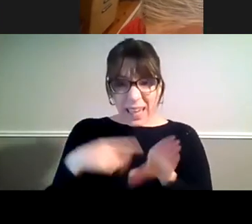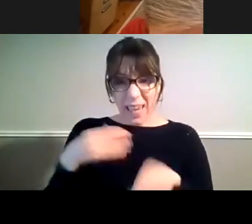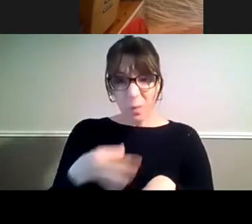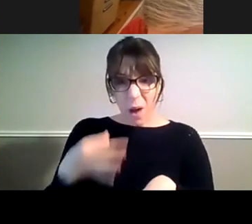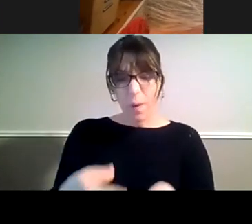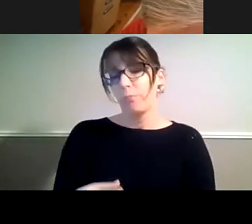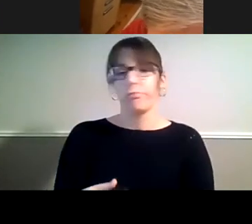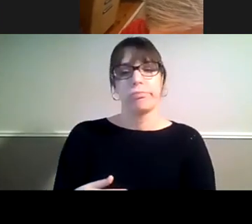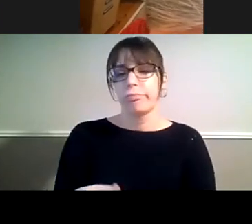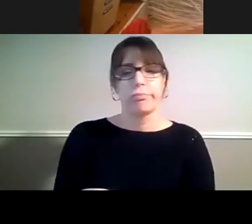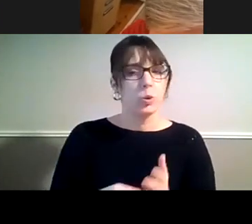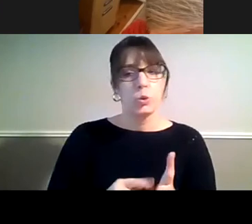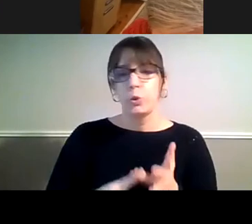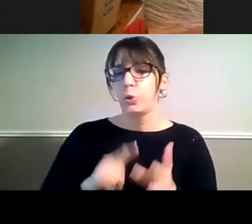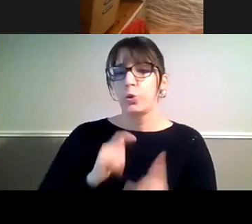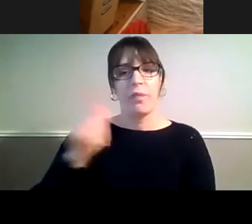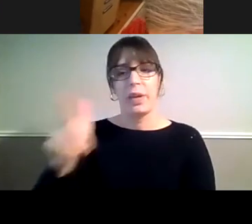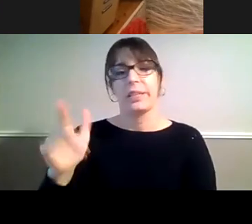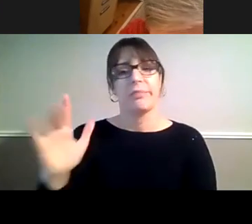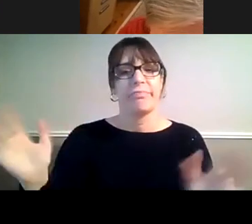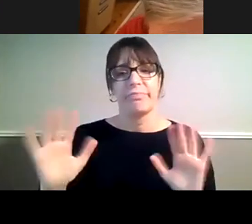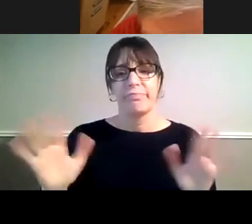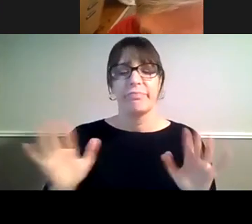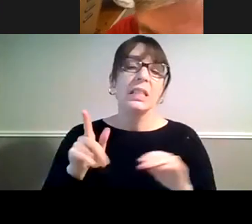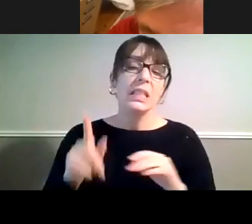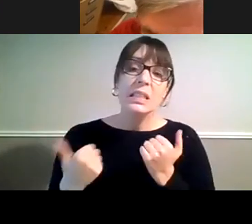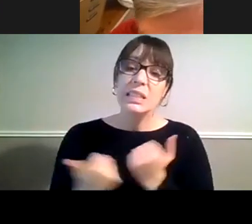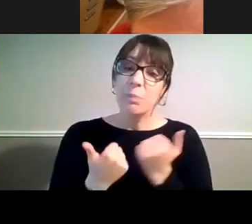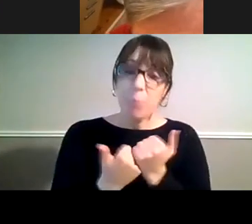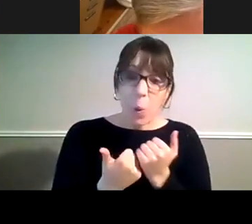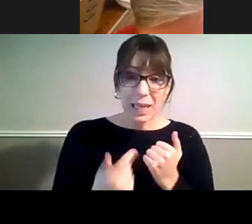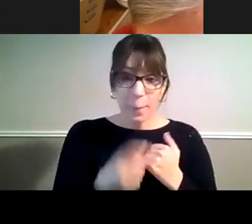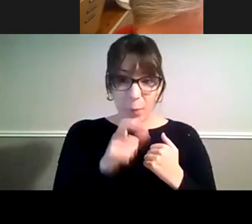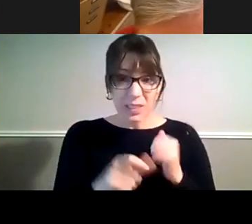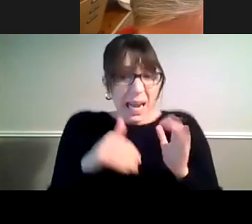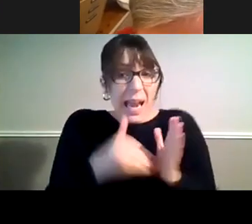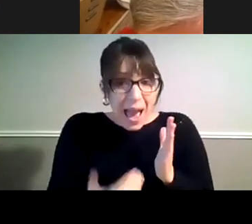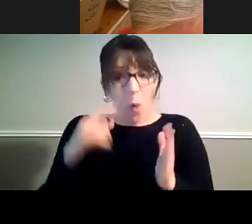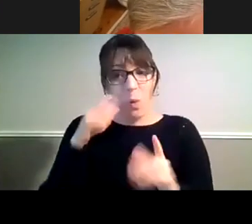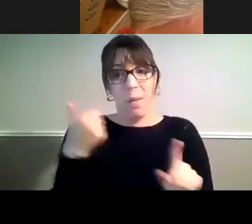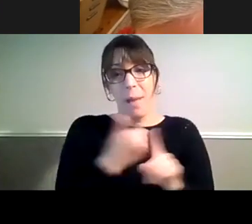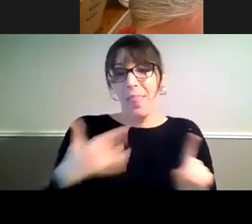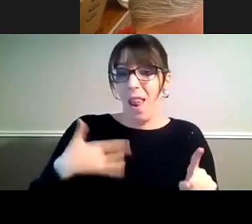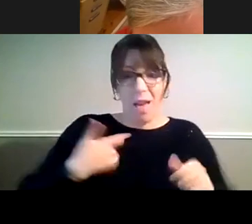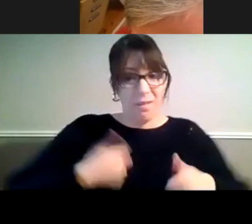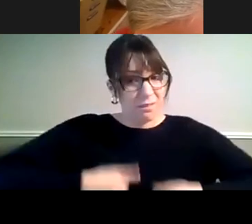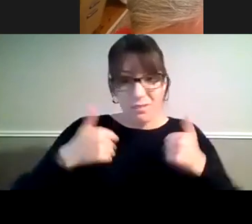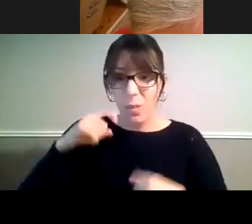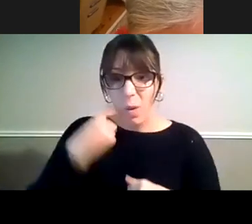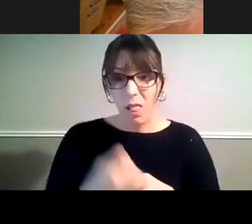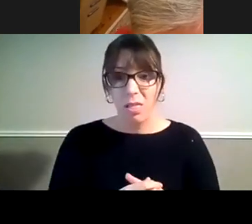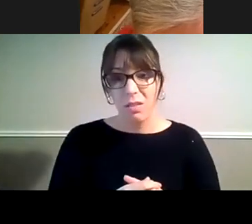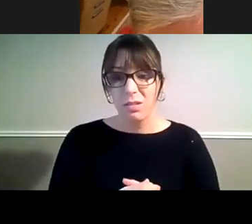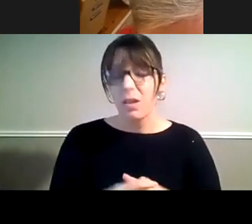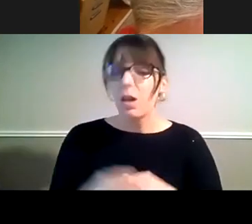away. The ability of supporting someone now would make a huge difference. Tell me about that difference for the